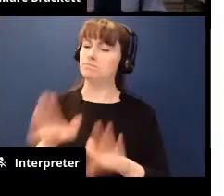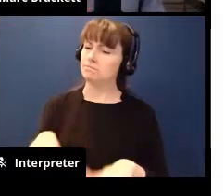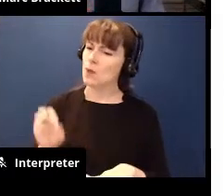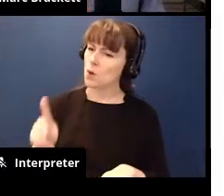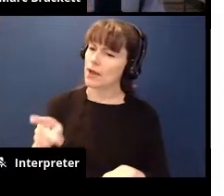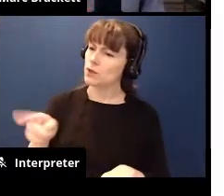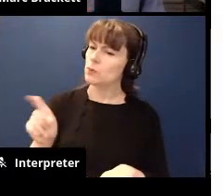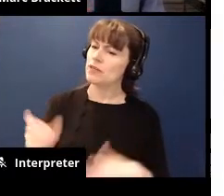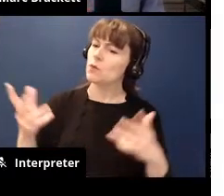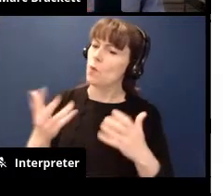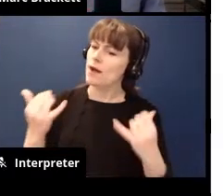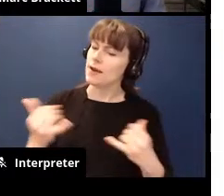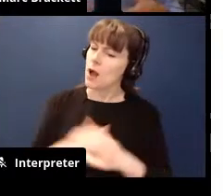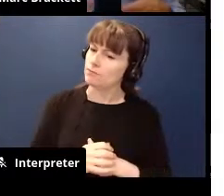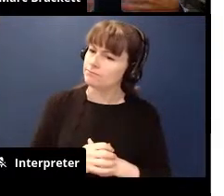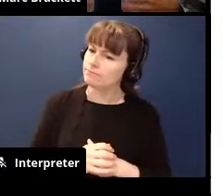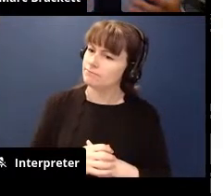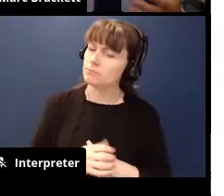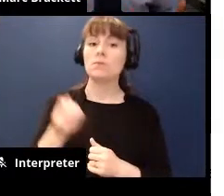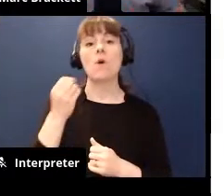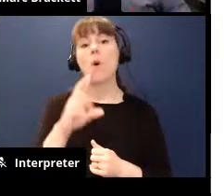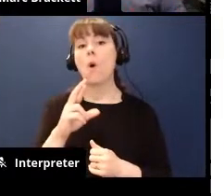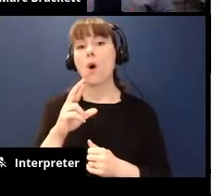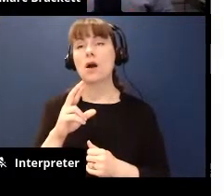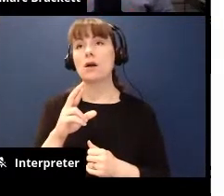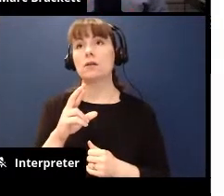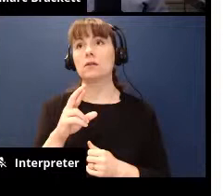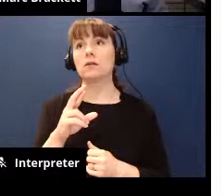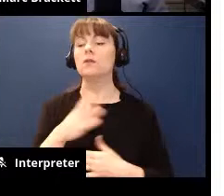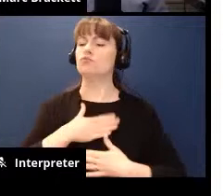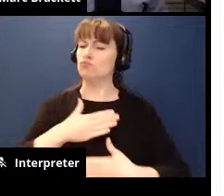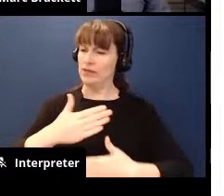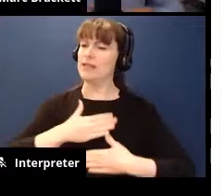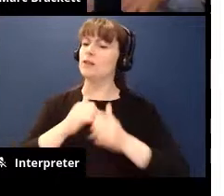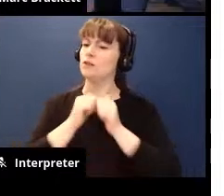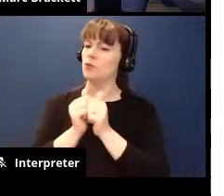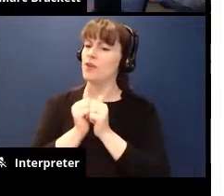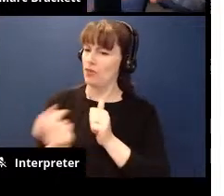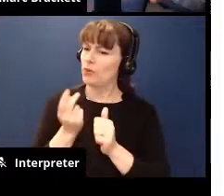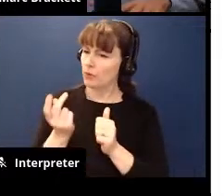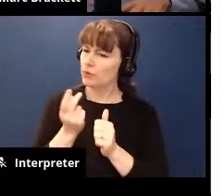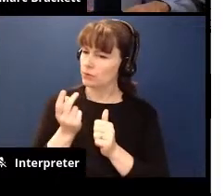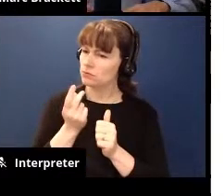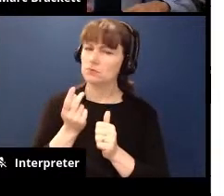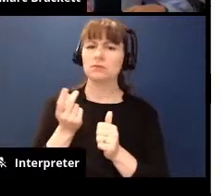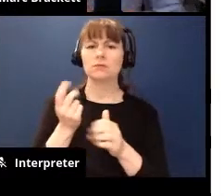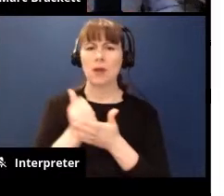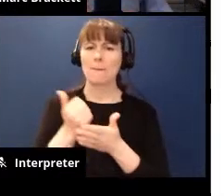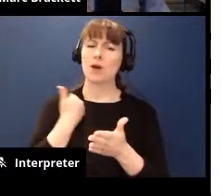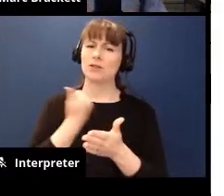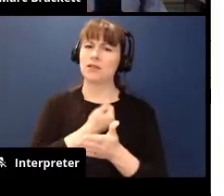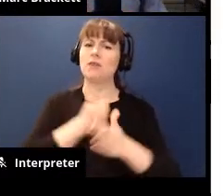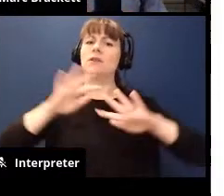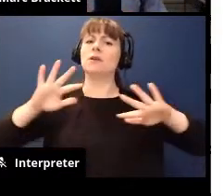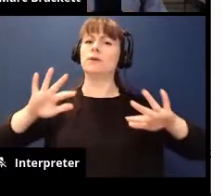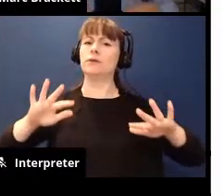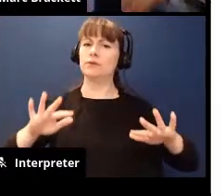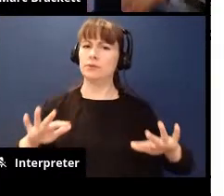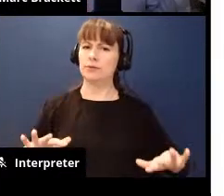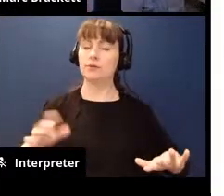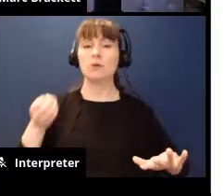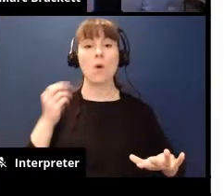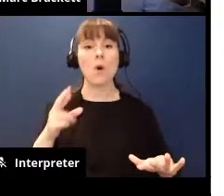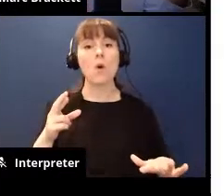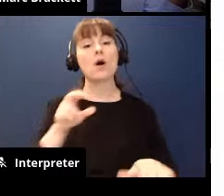do you need right now honey or let's try this let's do some breathing exercises let's just bring ourselves down a little bit or